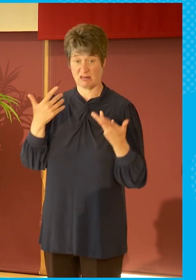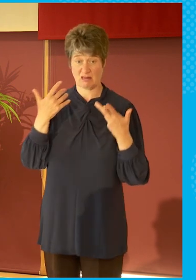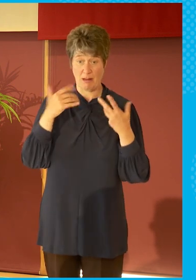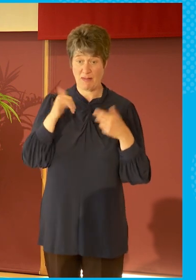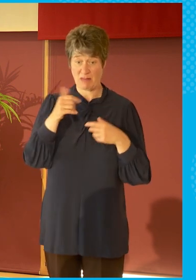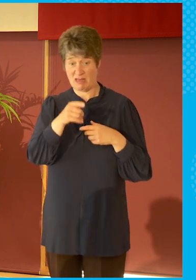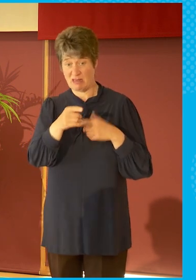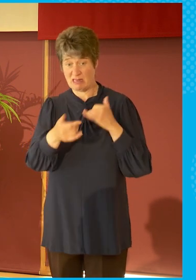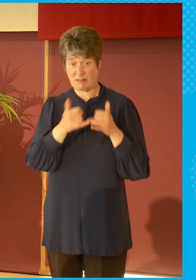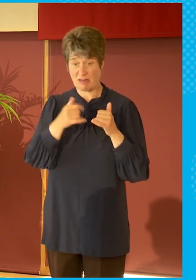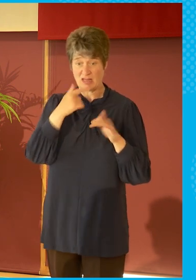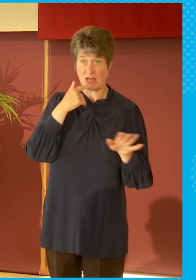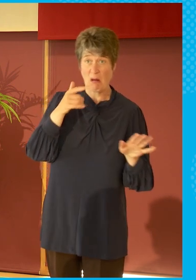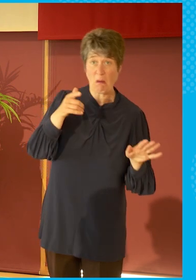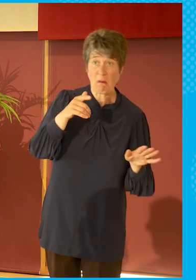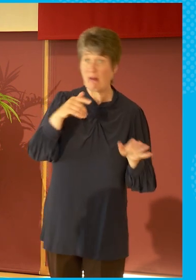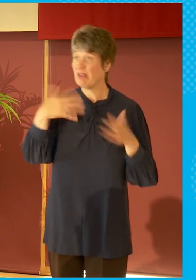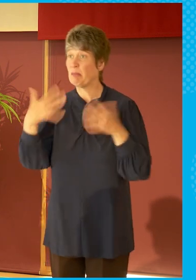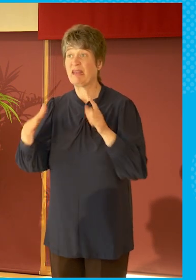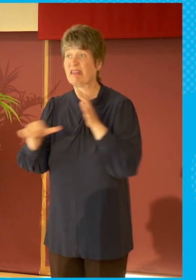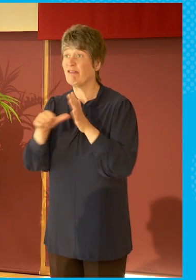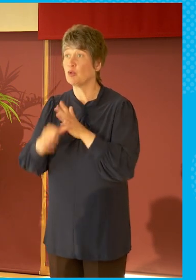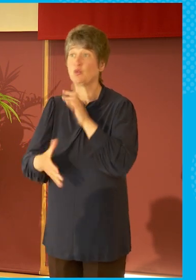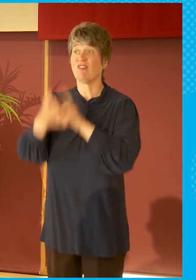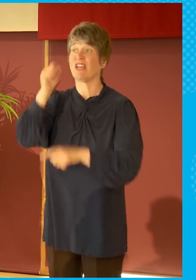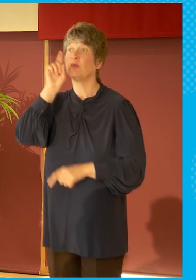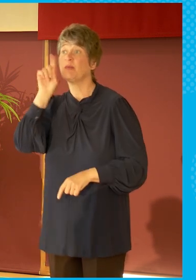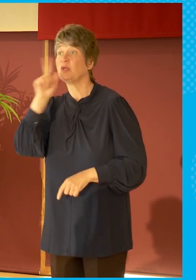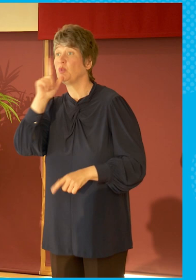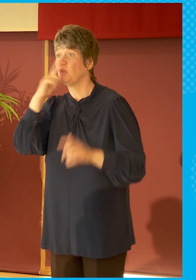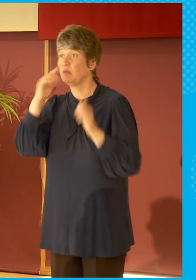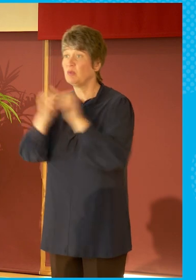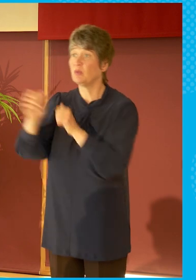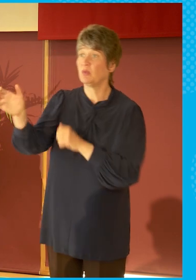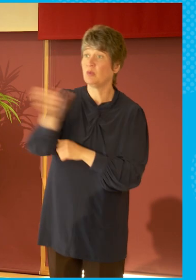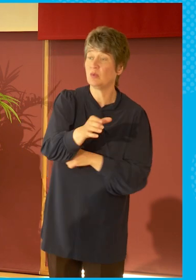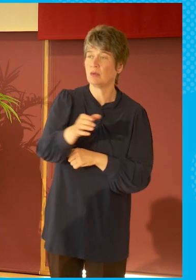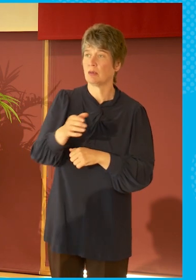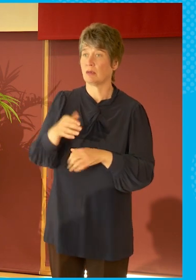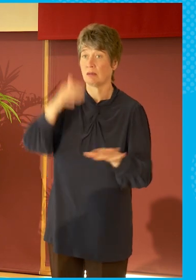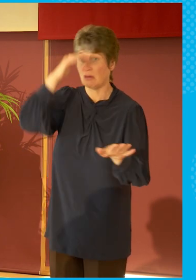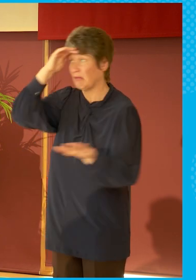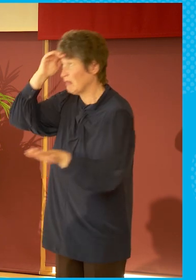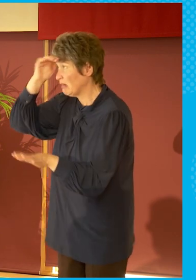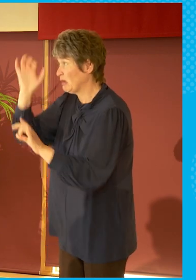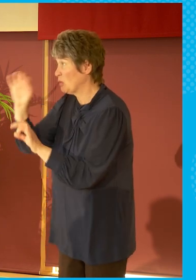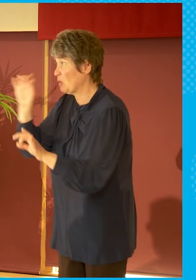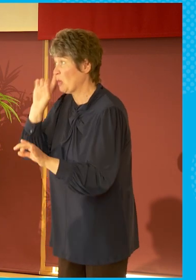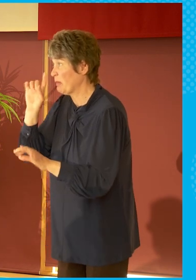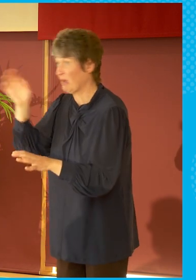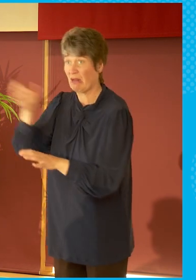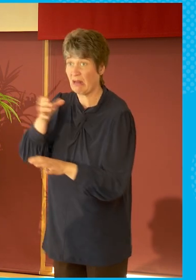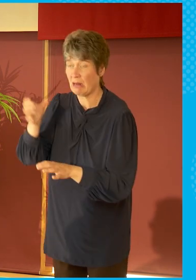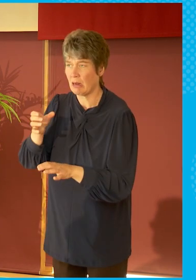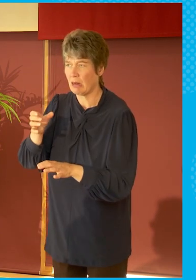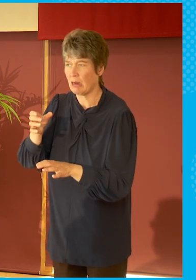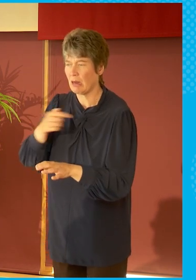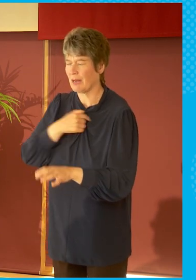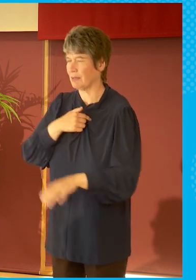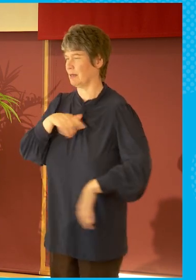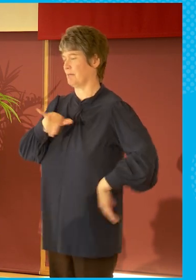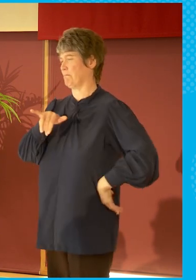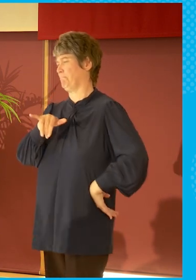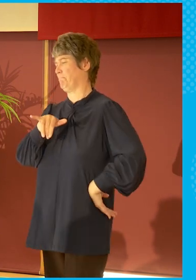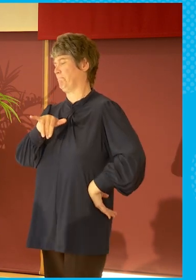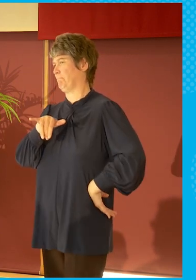phoned some people, it's been challenging to get them on. And I said, well, what's going on there? You know, what is really going on there? And